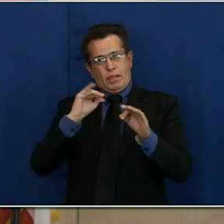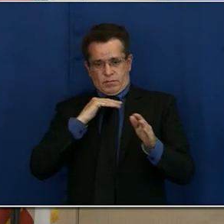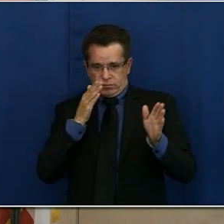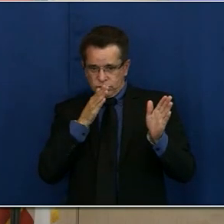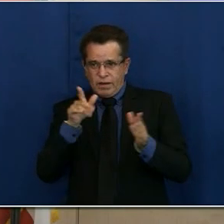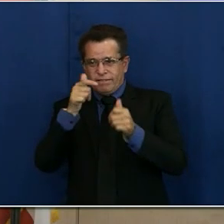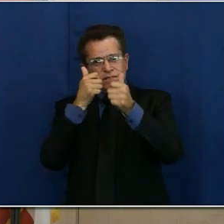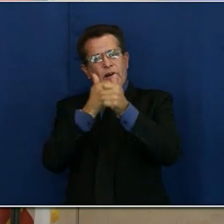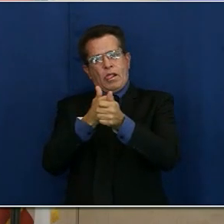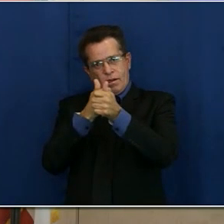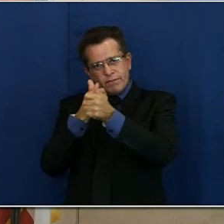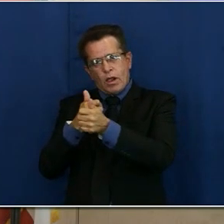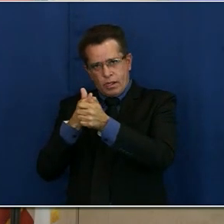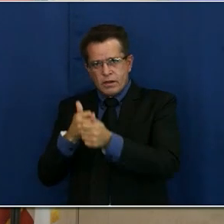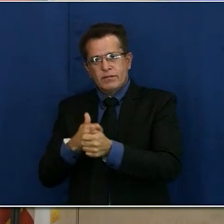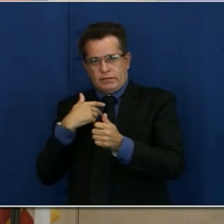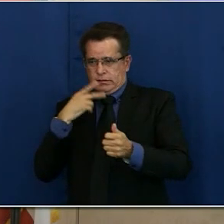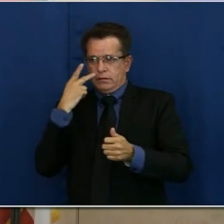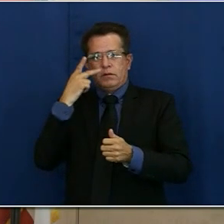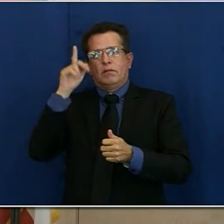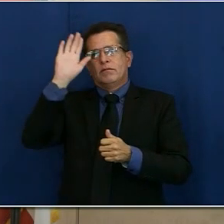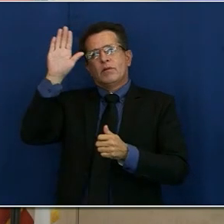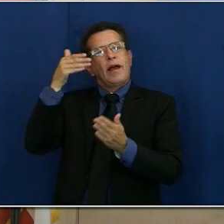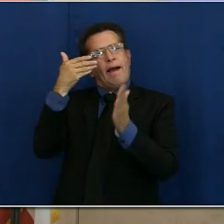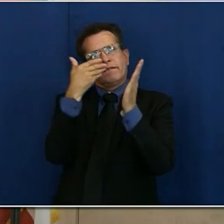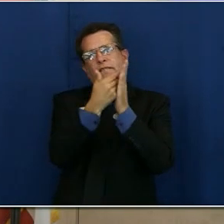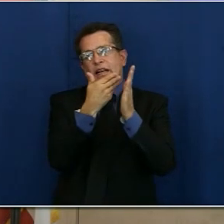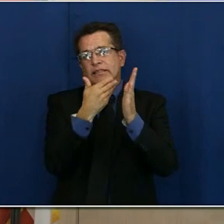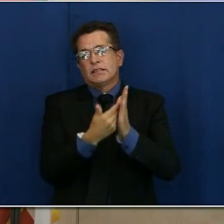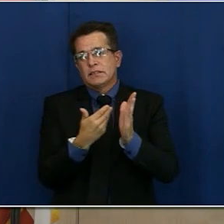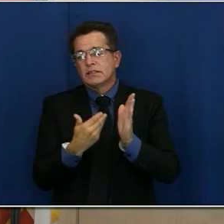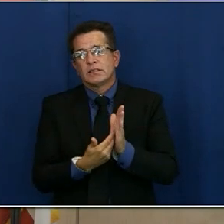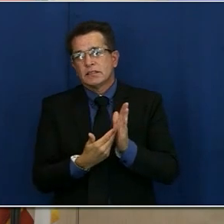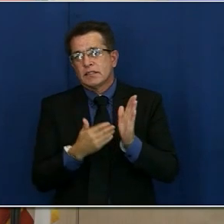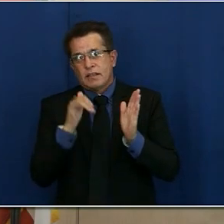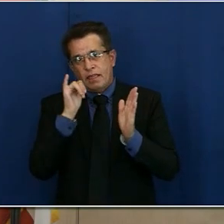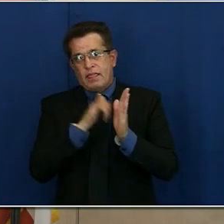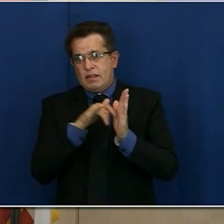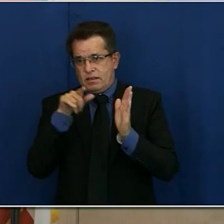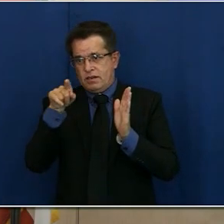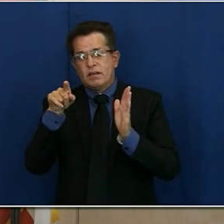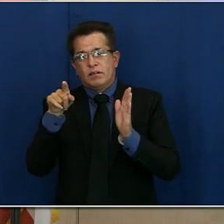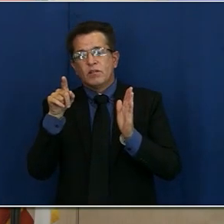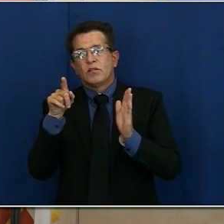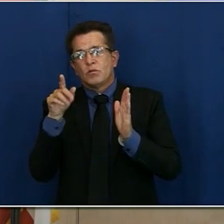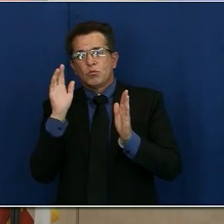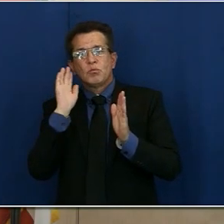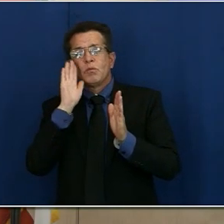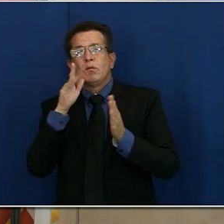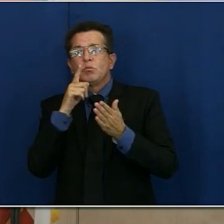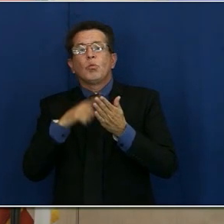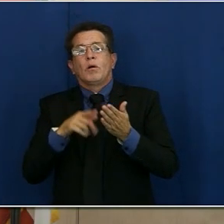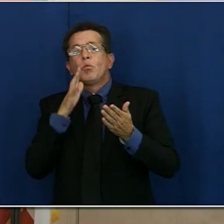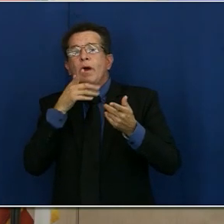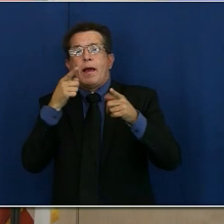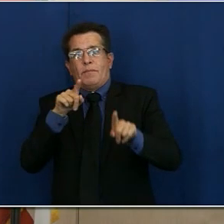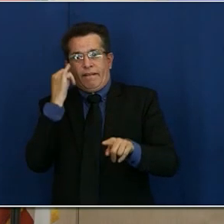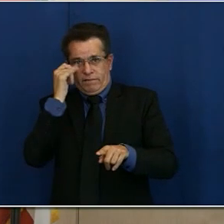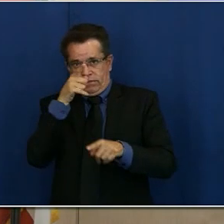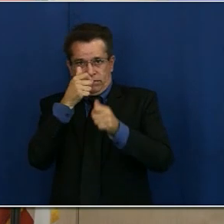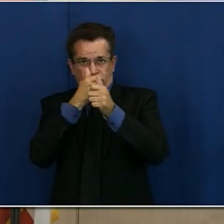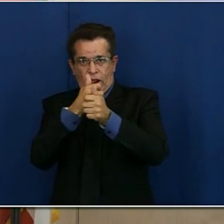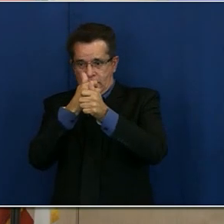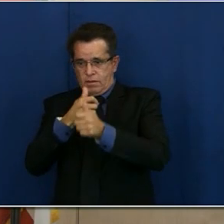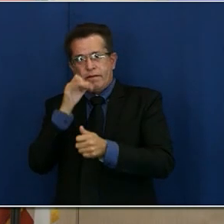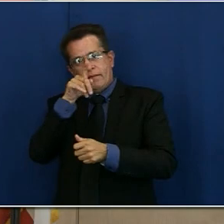tried and true. And we are seeing the evidence and the impact that these best practices have, even as we enter